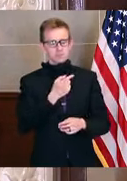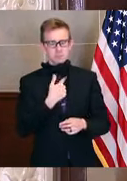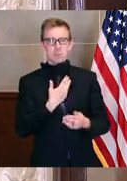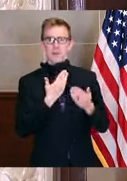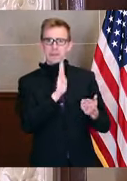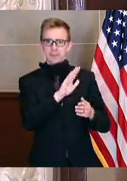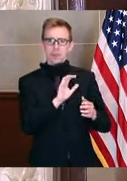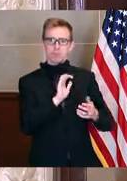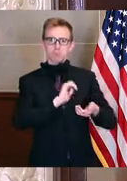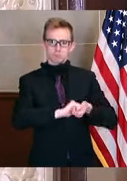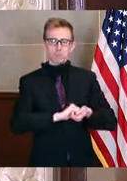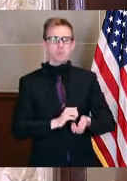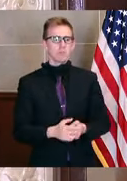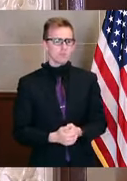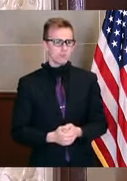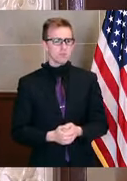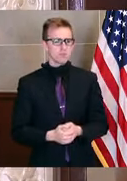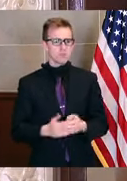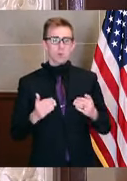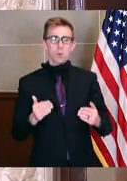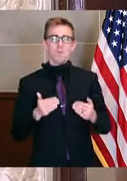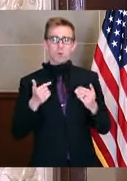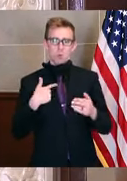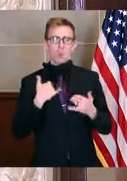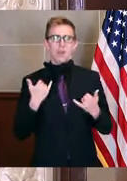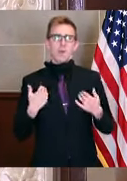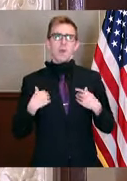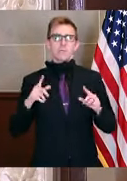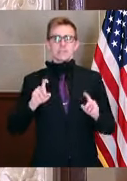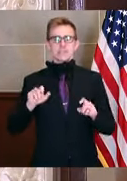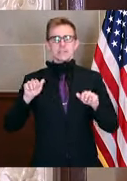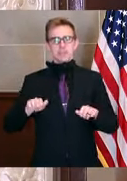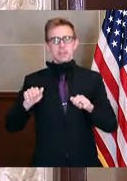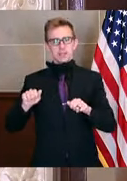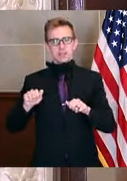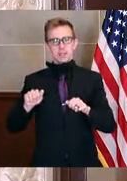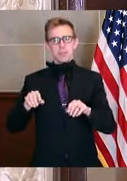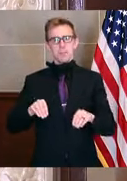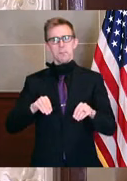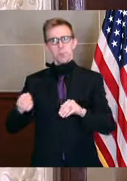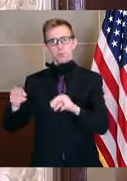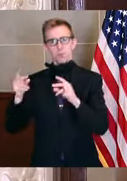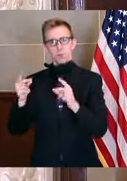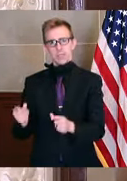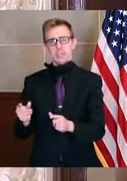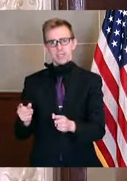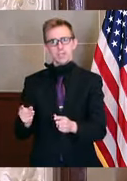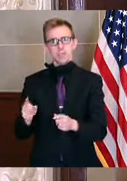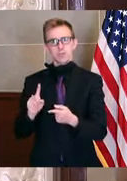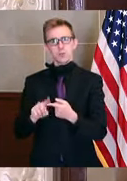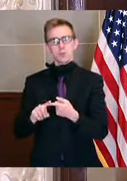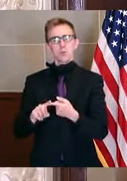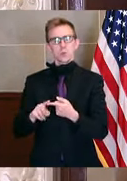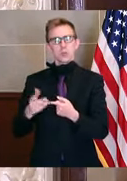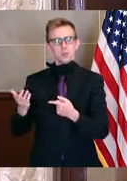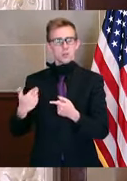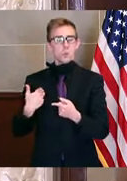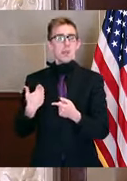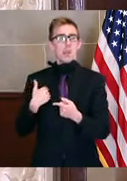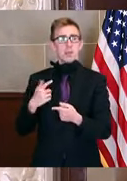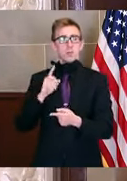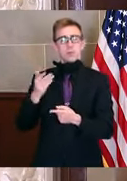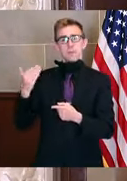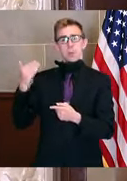But going forward, we now have the testing capacity to move in very quickly to a site of through. We had 3